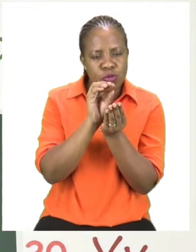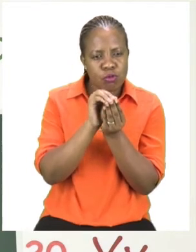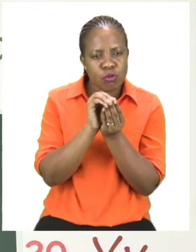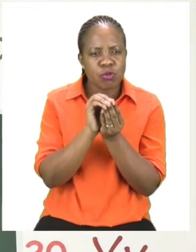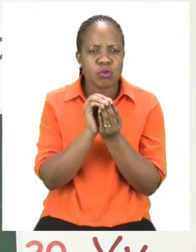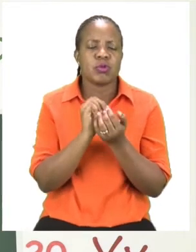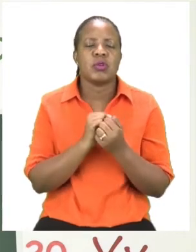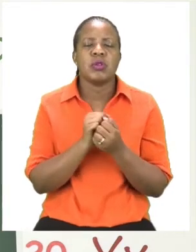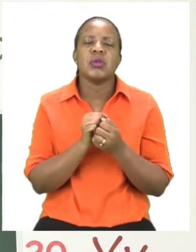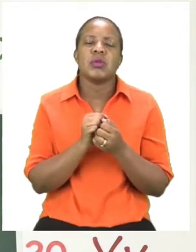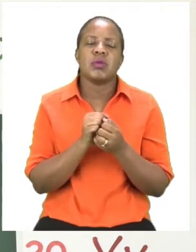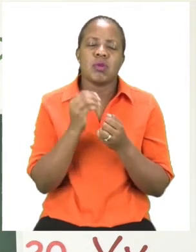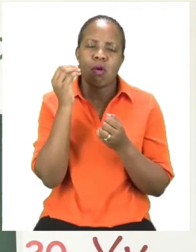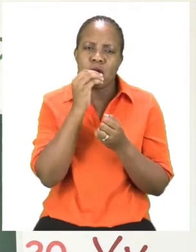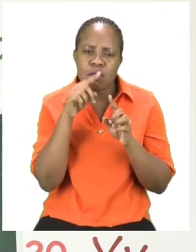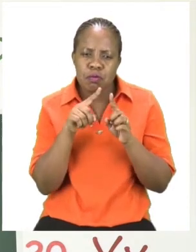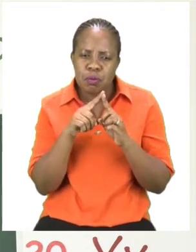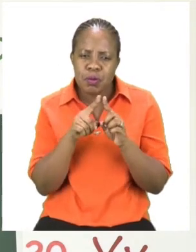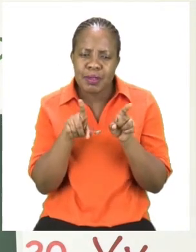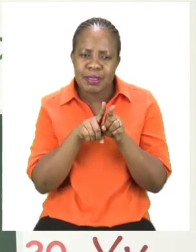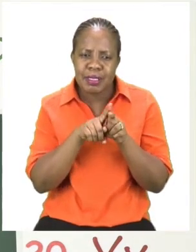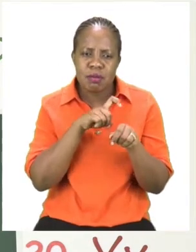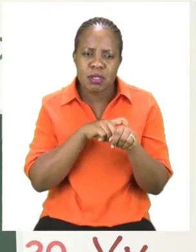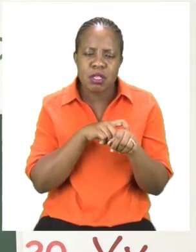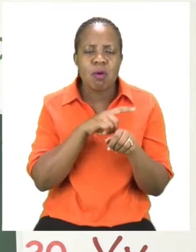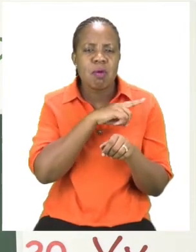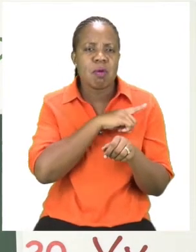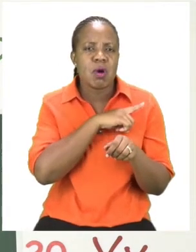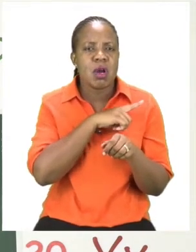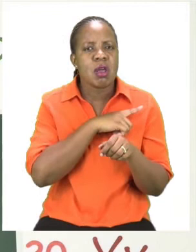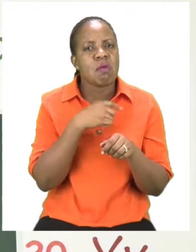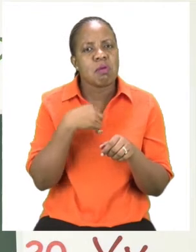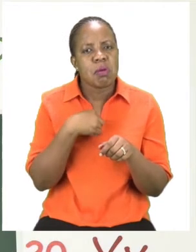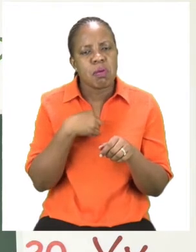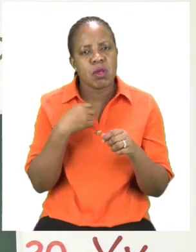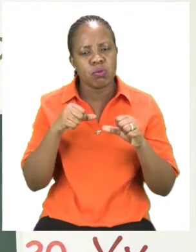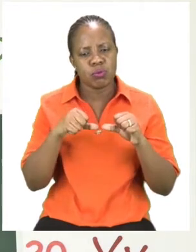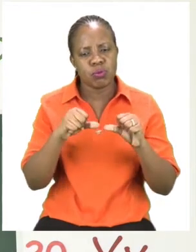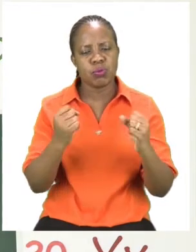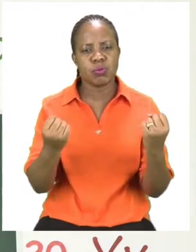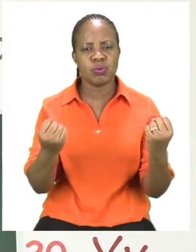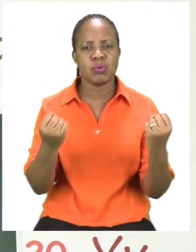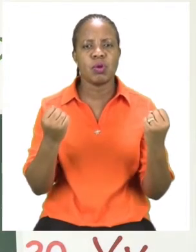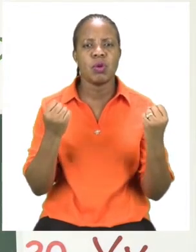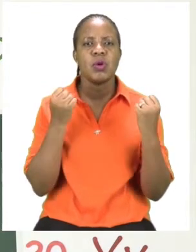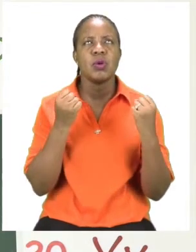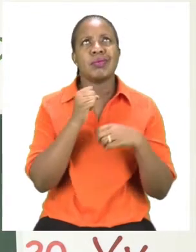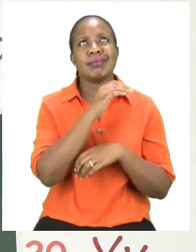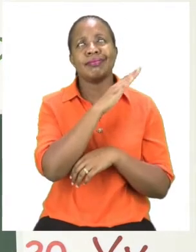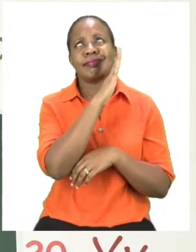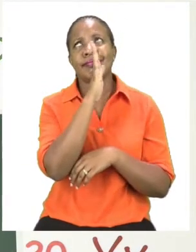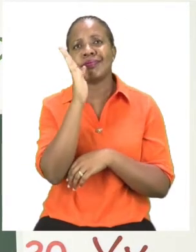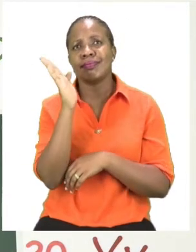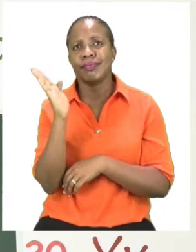Every time you eat a meal, boys and girls, it's very important for us to have a vegetable. And then you